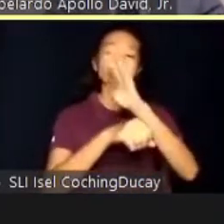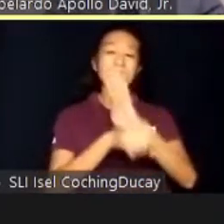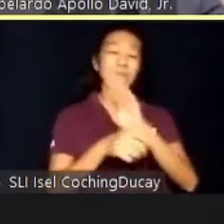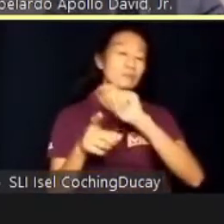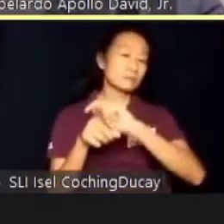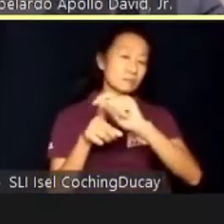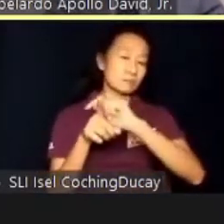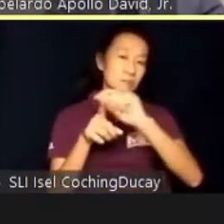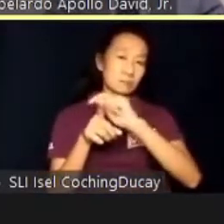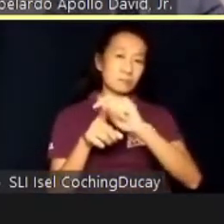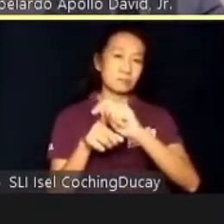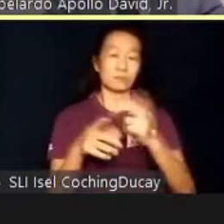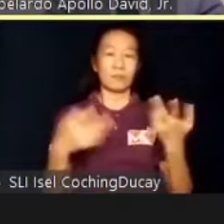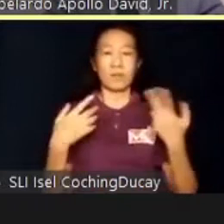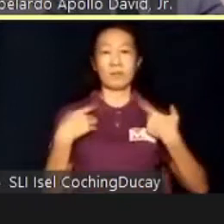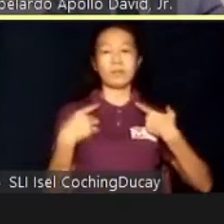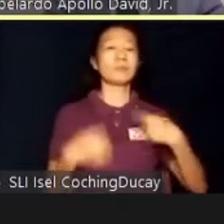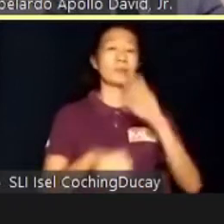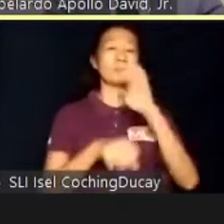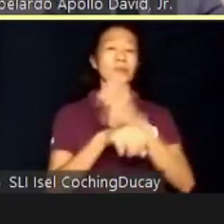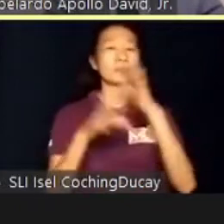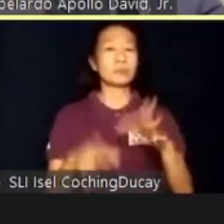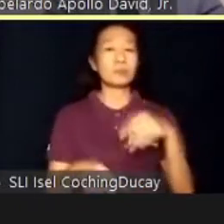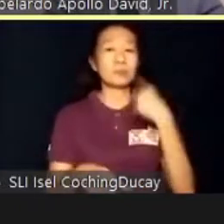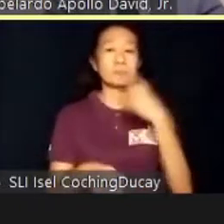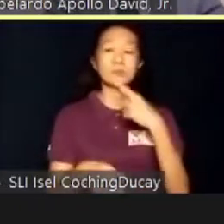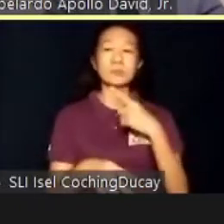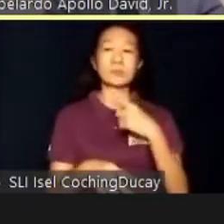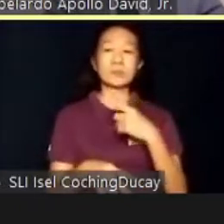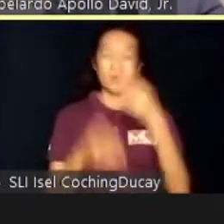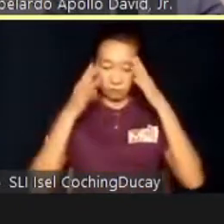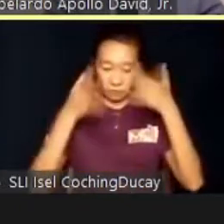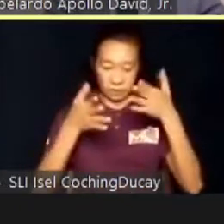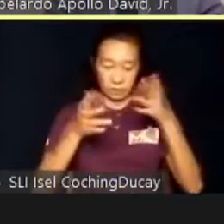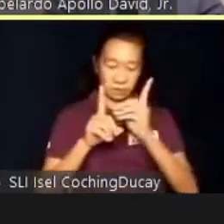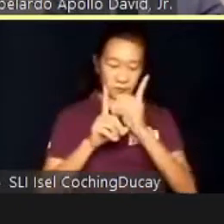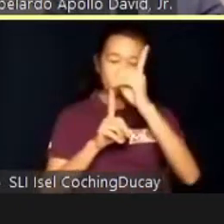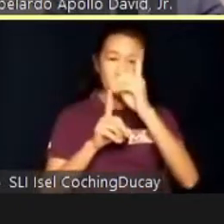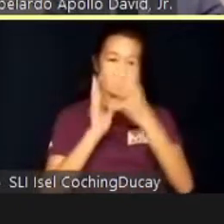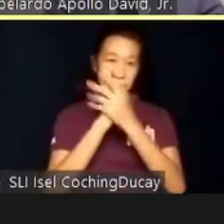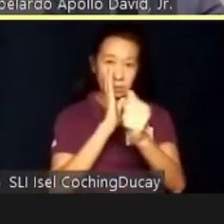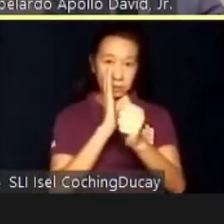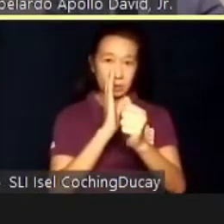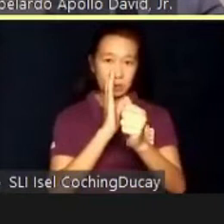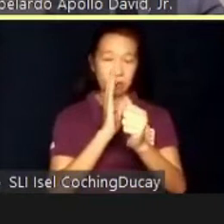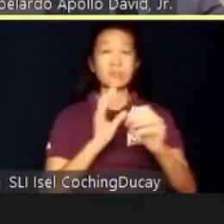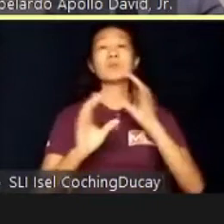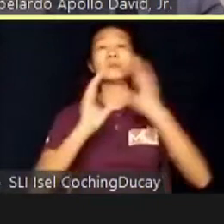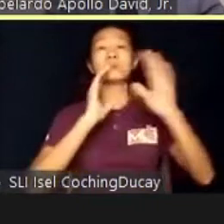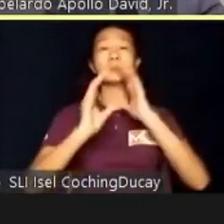liaise with potential employers and whose curricula focus on developing skills in communication,